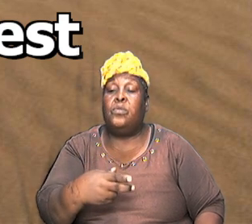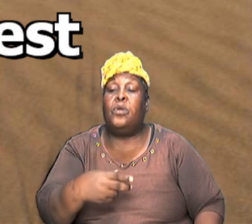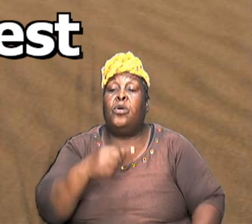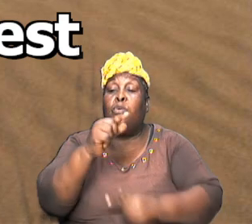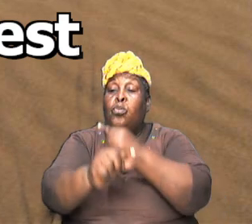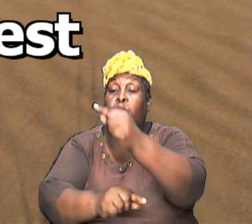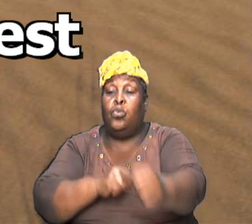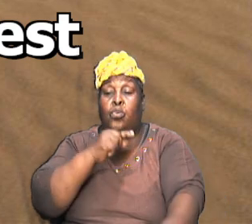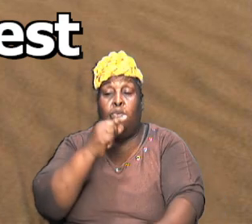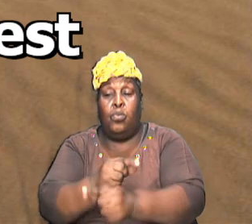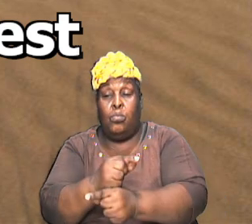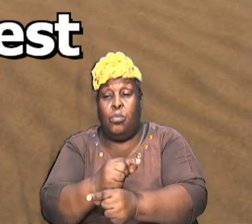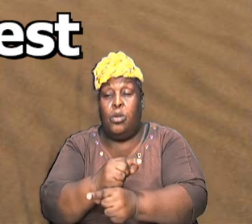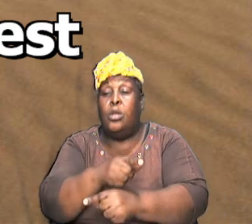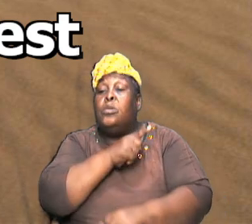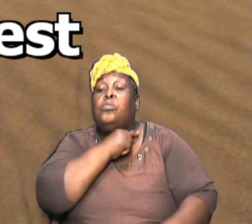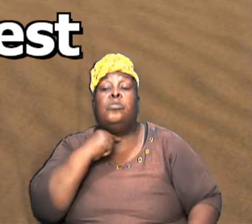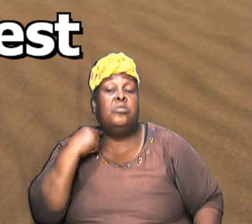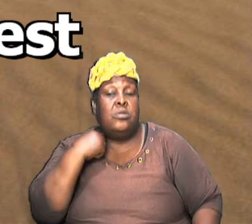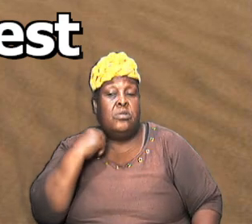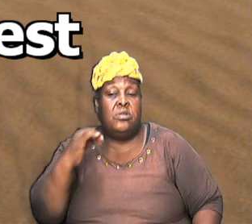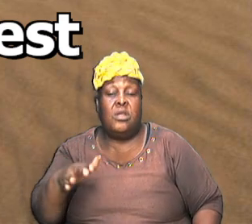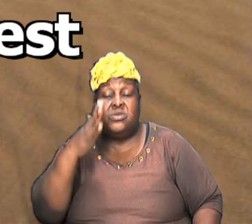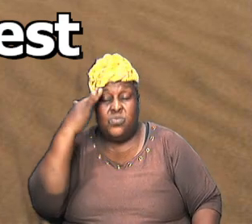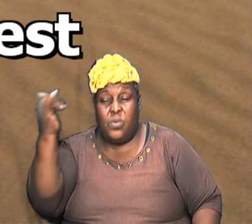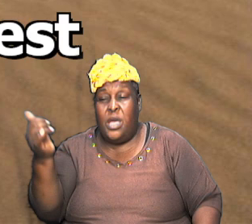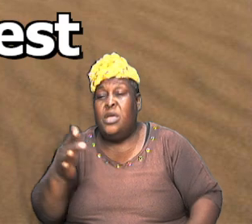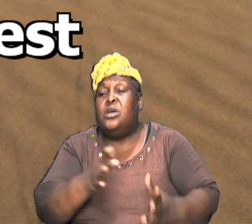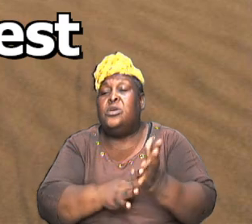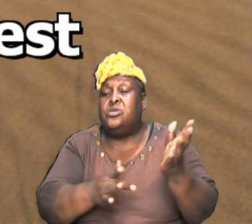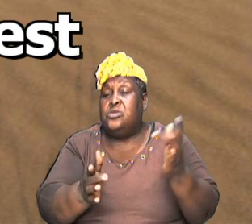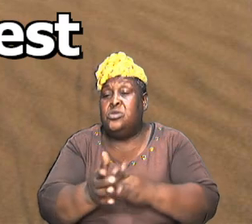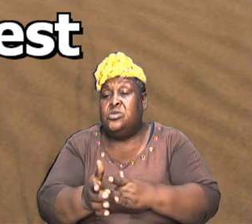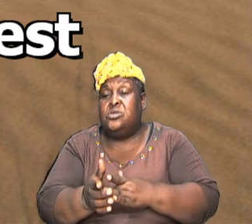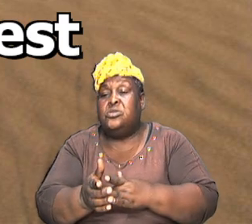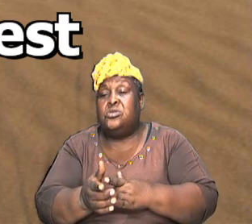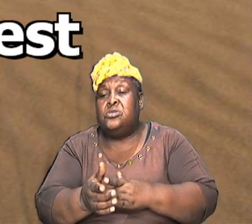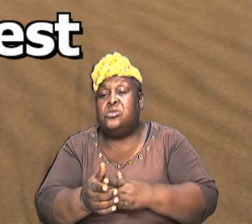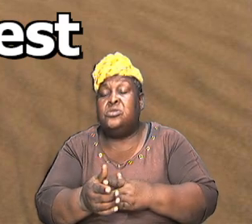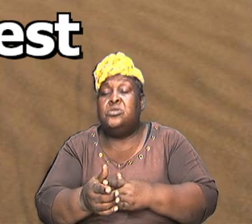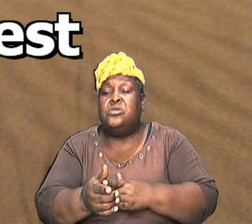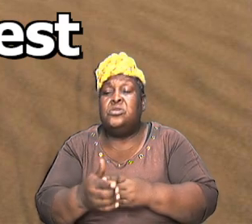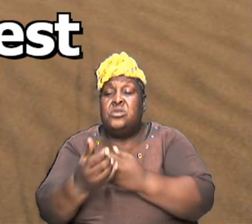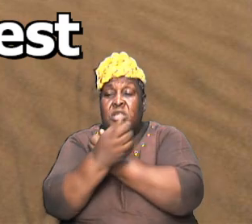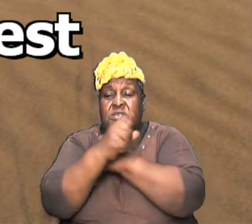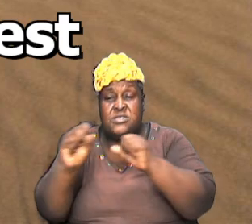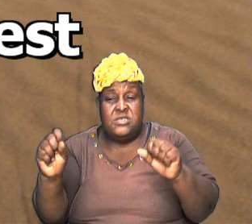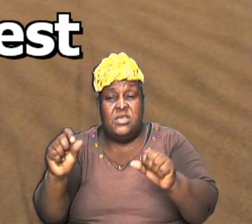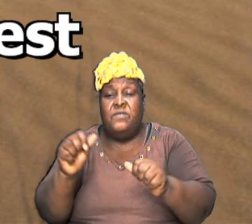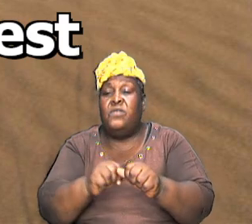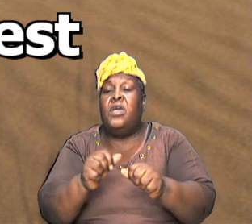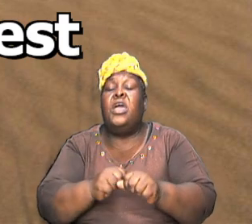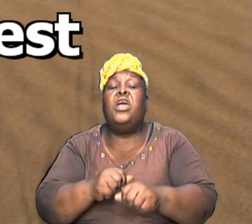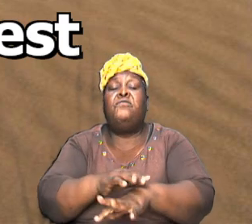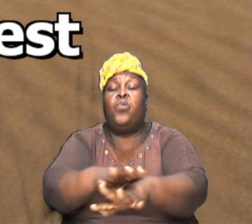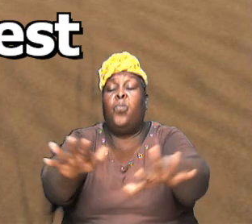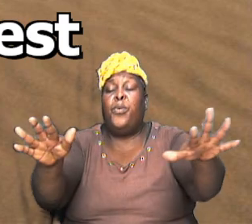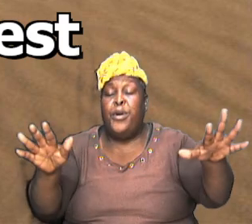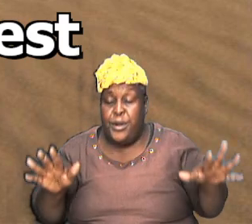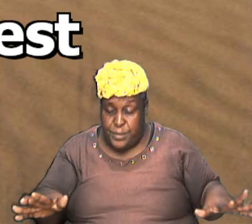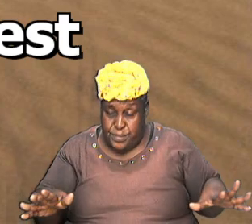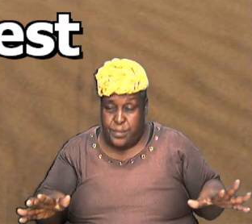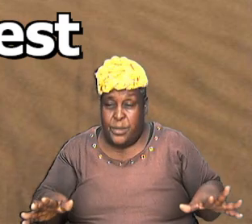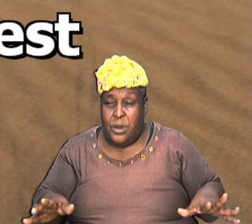can save Jews and Greeks bond and free male and female because